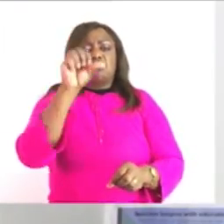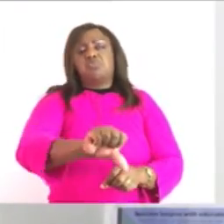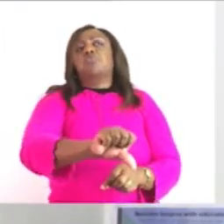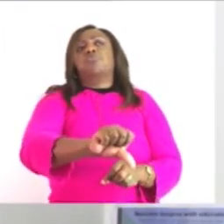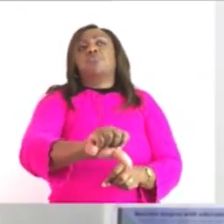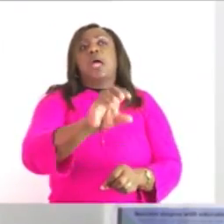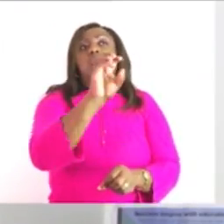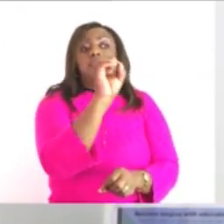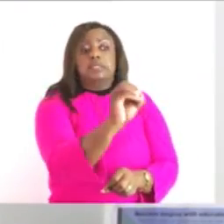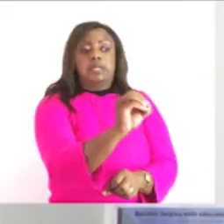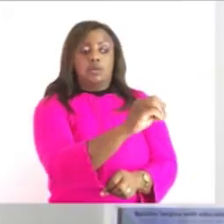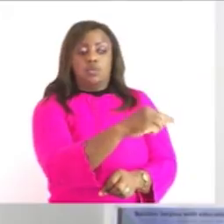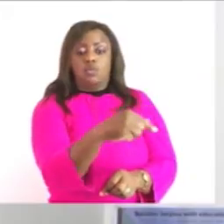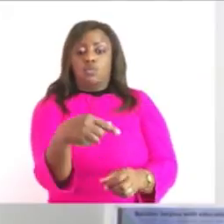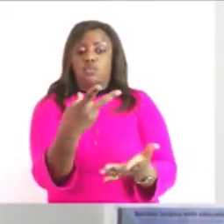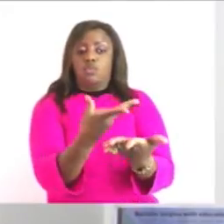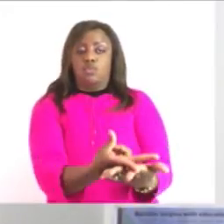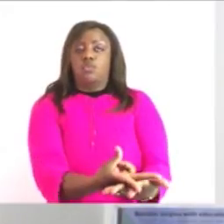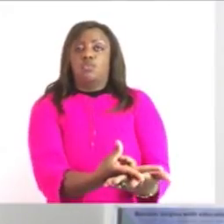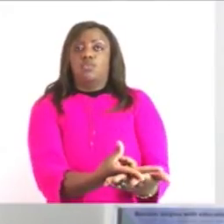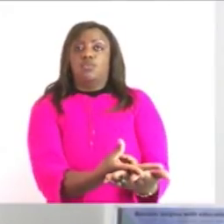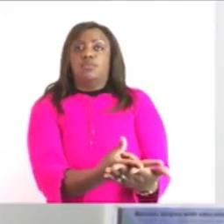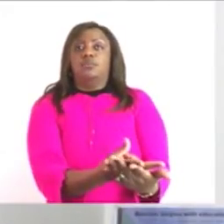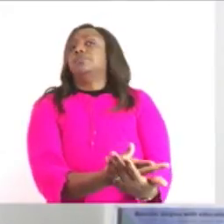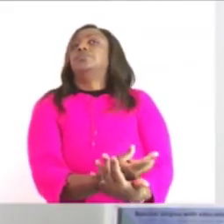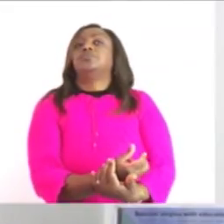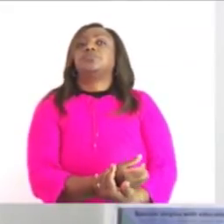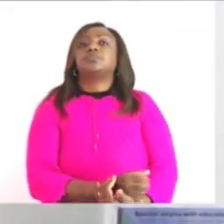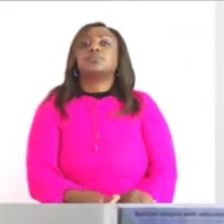estimation when is it excellent